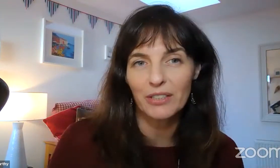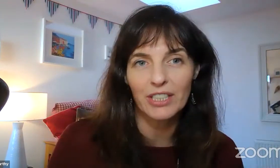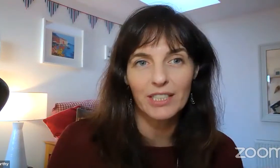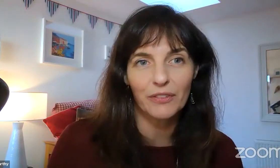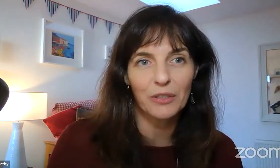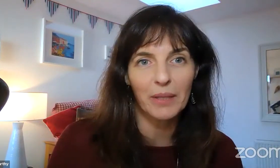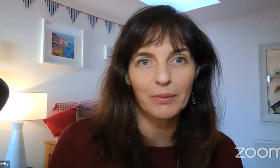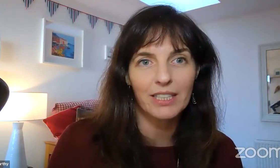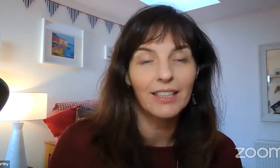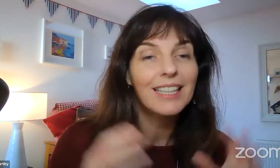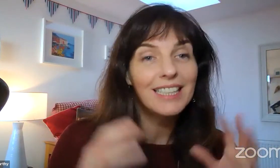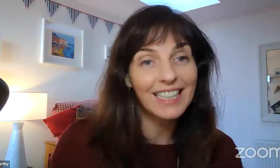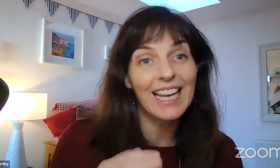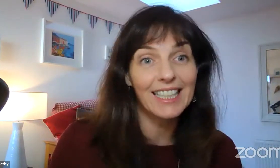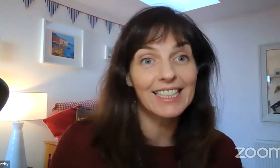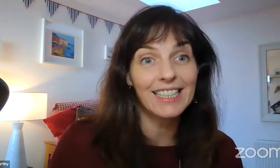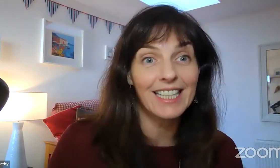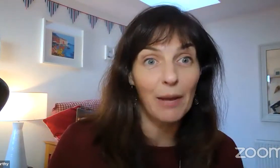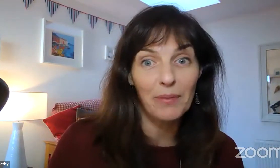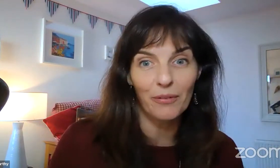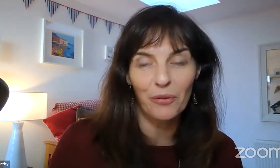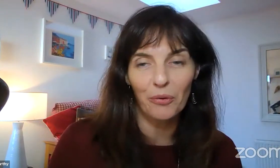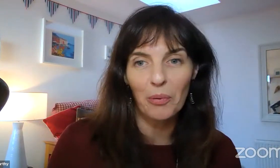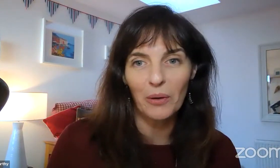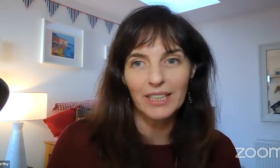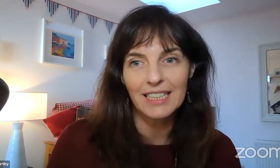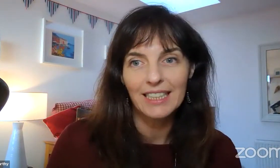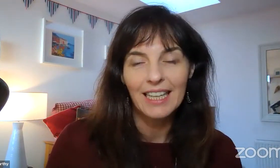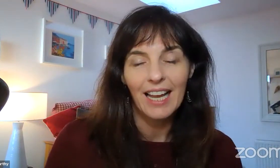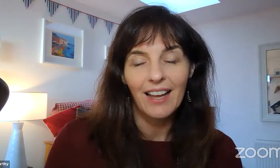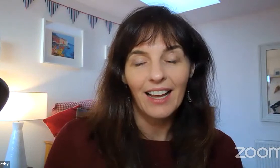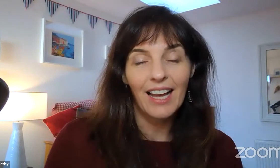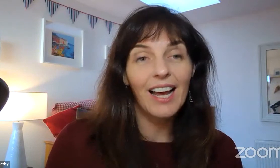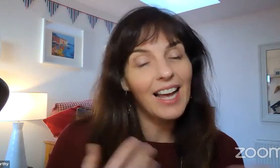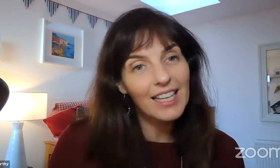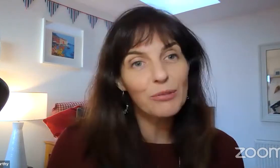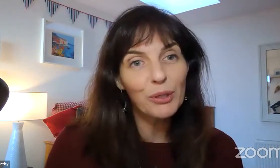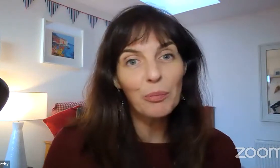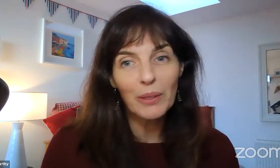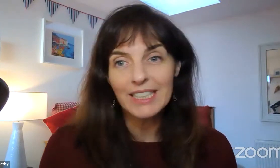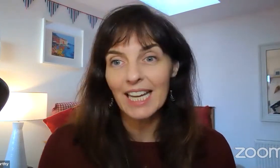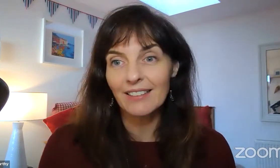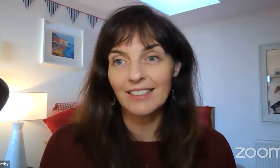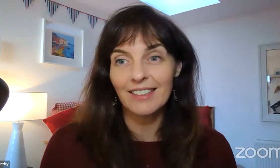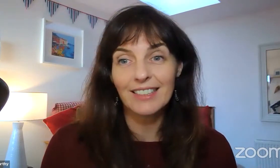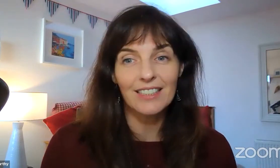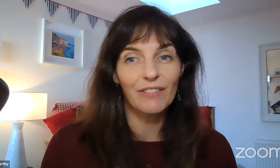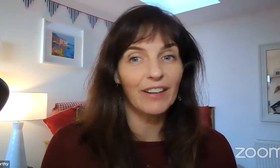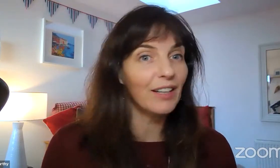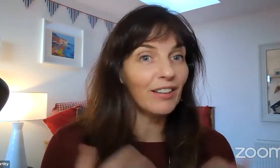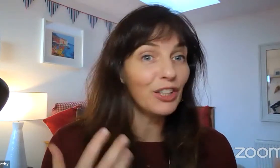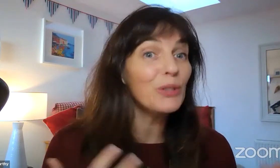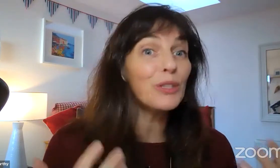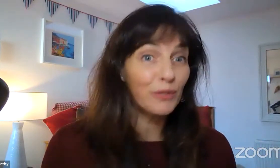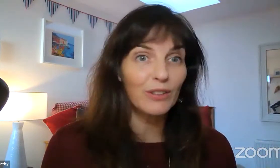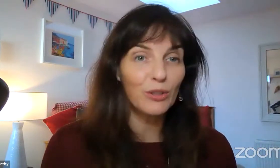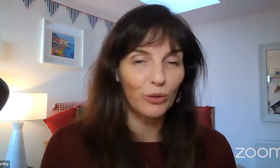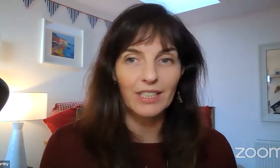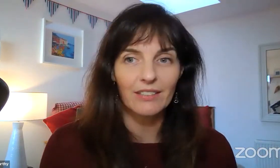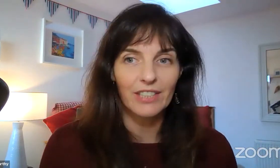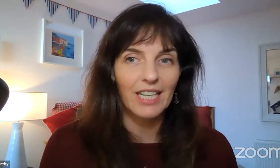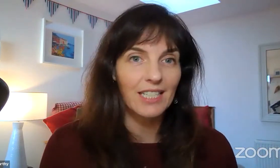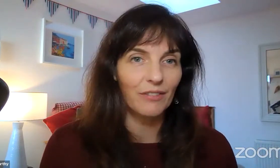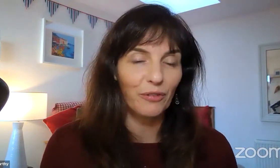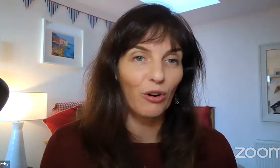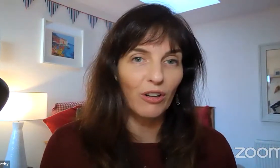lots of opportunities for you to be able to get into the depth of the report. As Ruth pointed out, this is a very useful